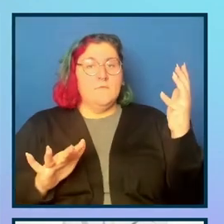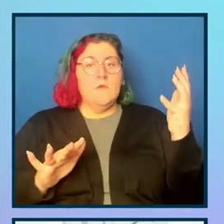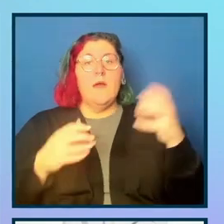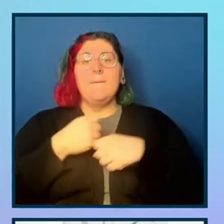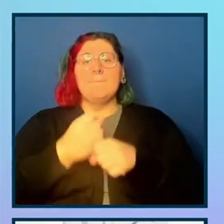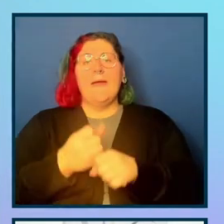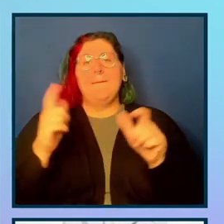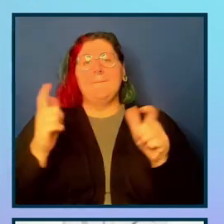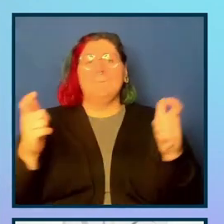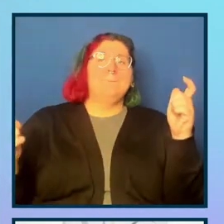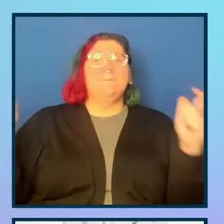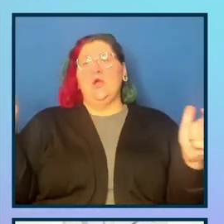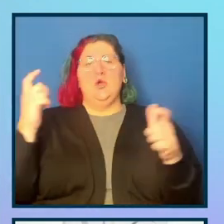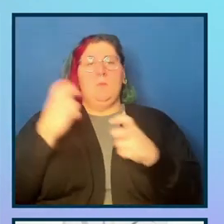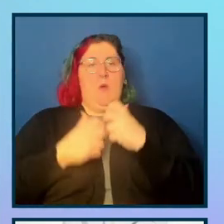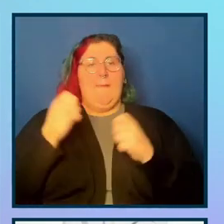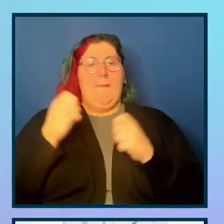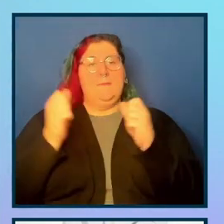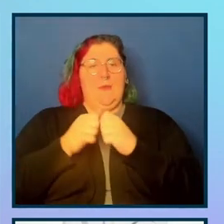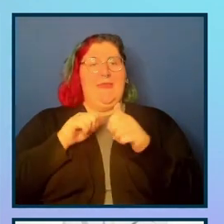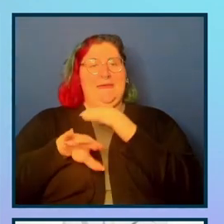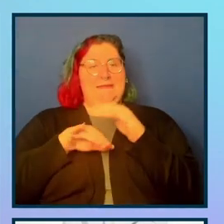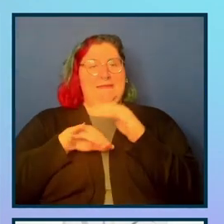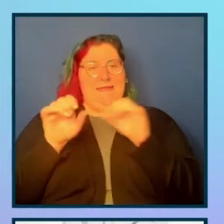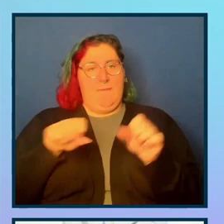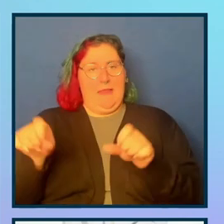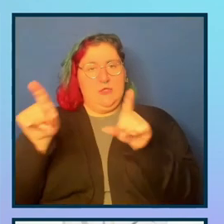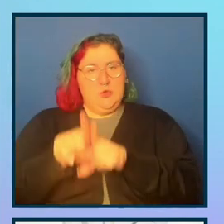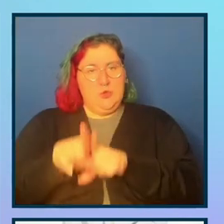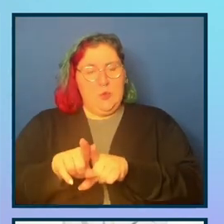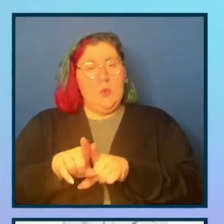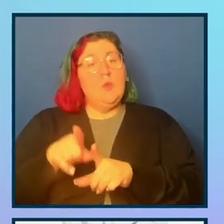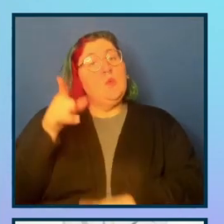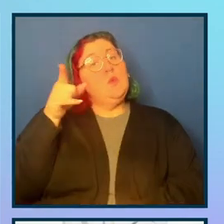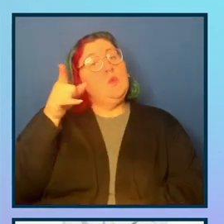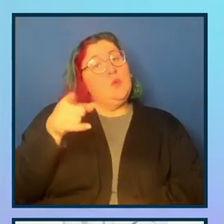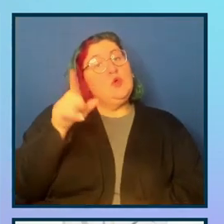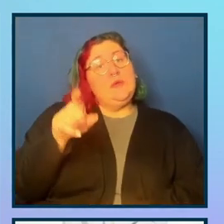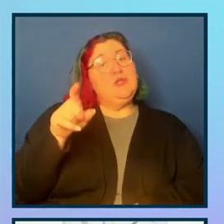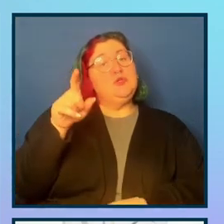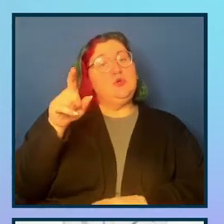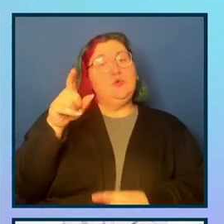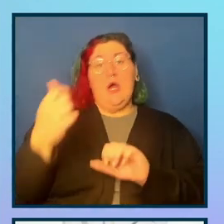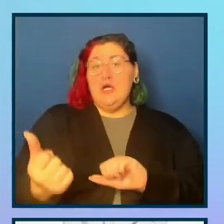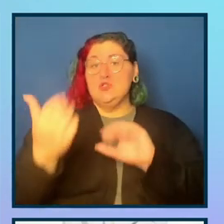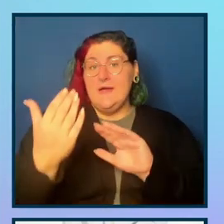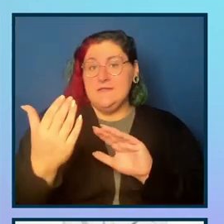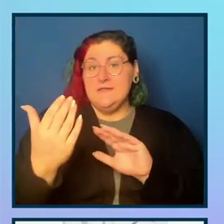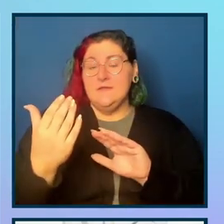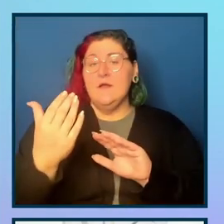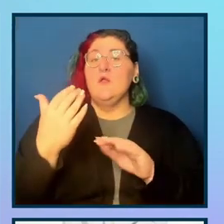defects to creep in. It's up to you to target those accessibility bugs and not let technical